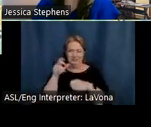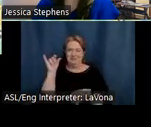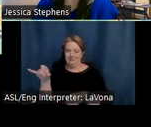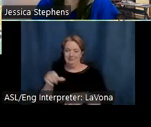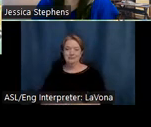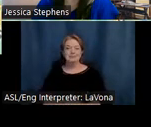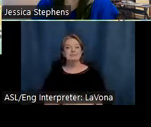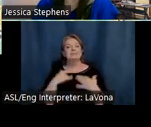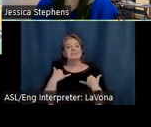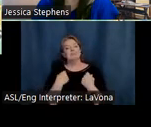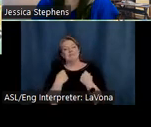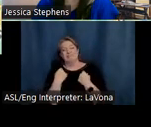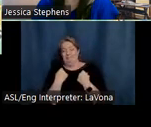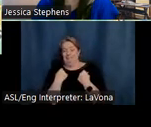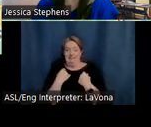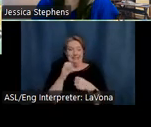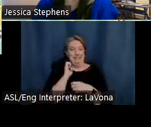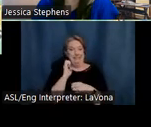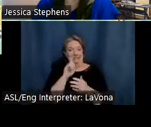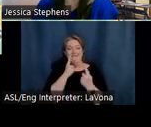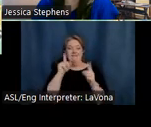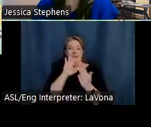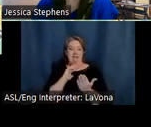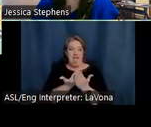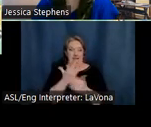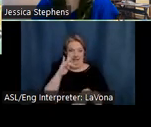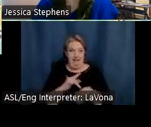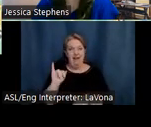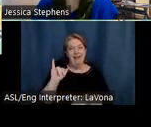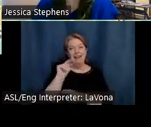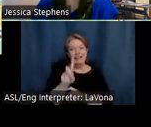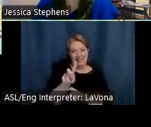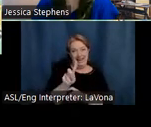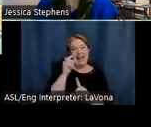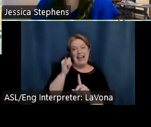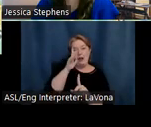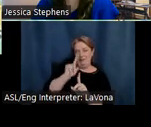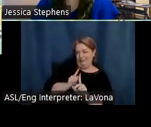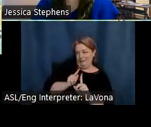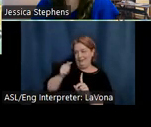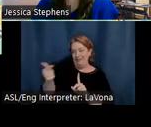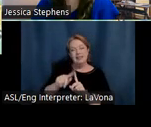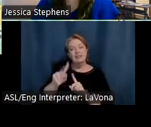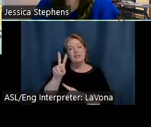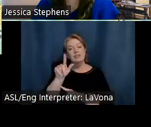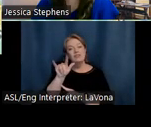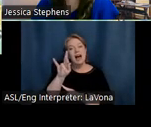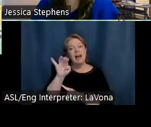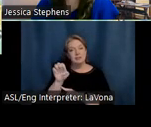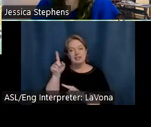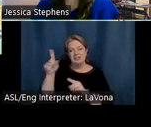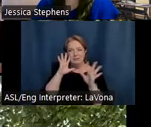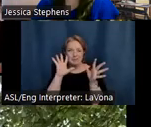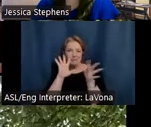more hours east, we'll finally cross the border into Indiana, and I'd now like to invite Valerie to share some of her recommendations when traveling in this